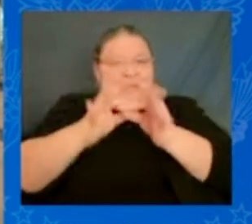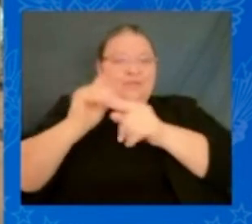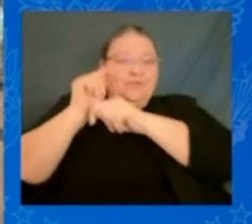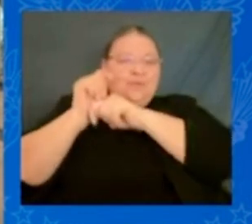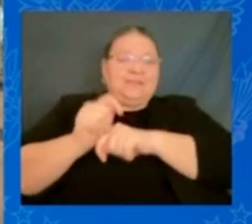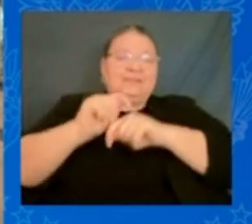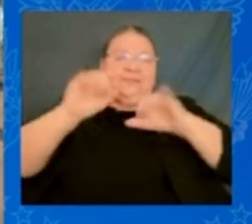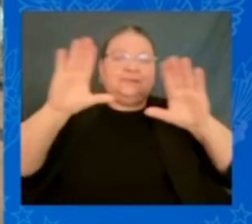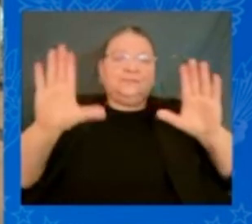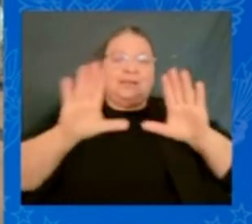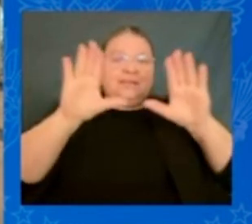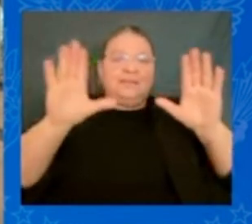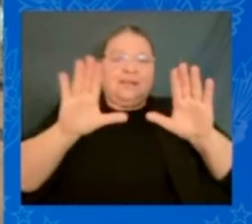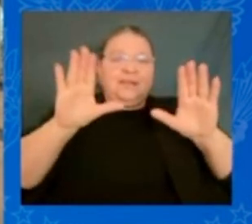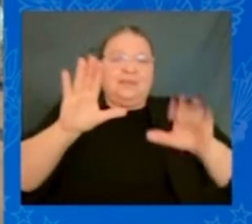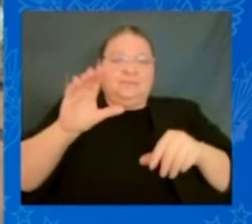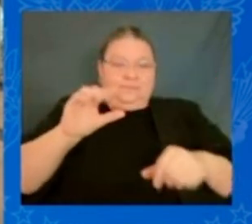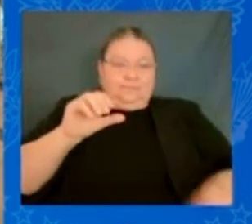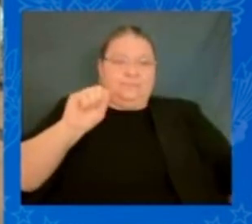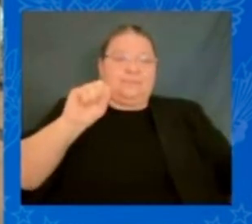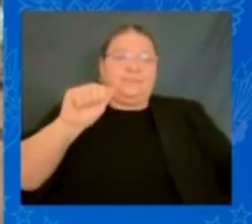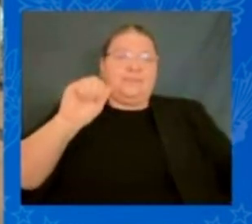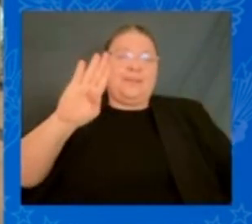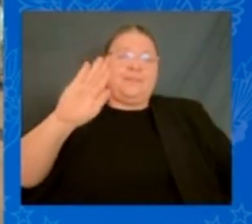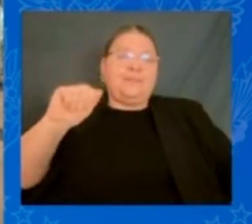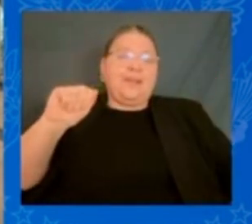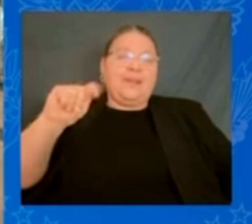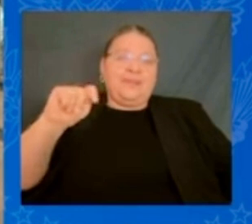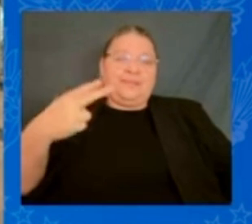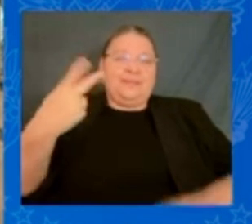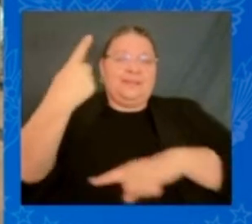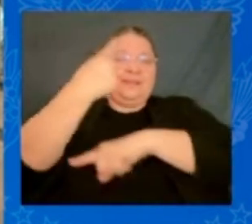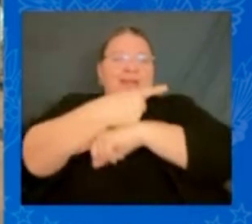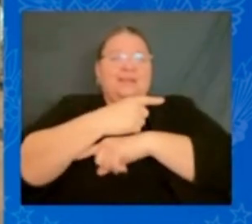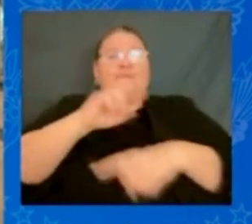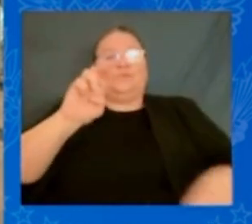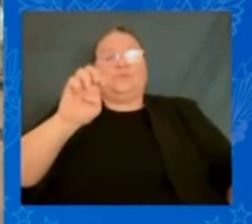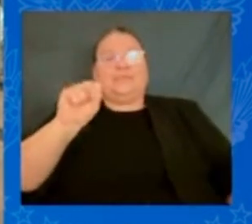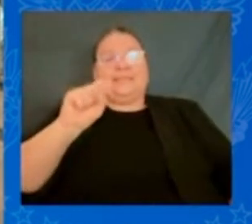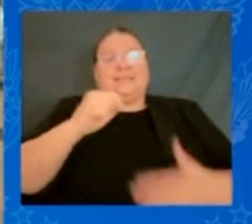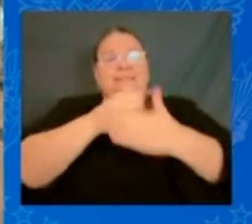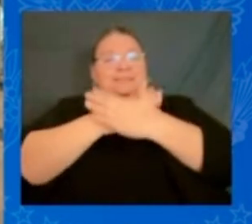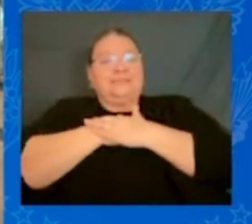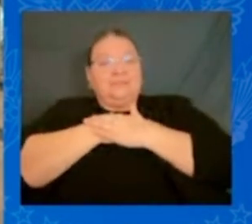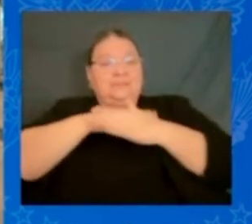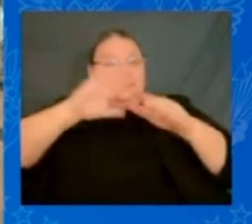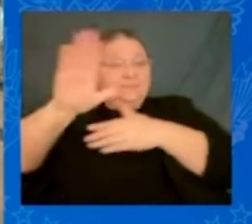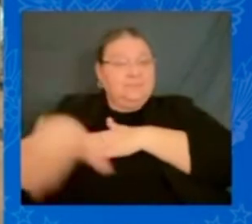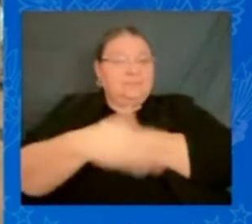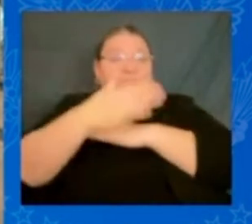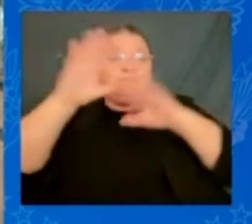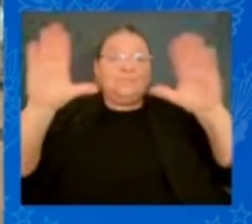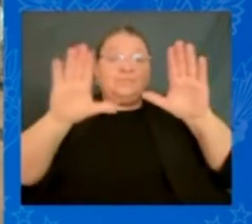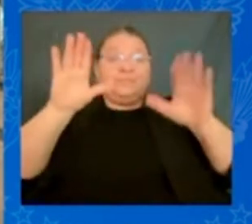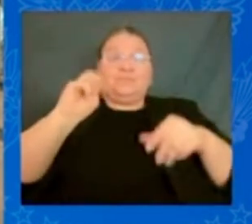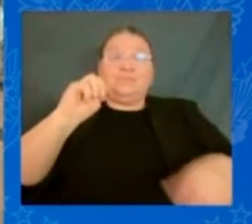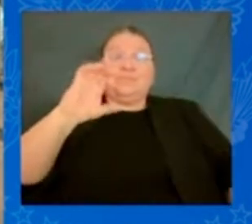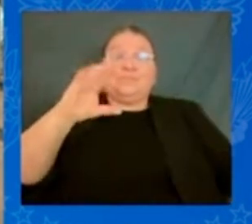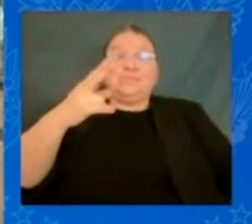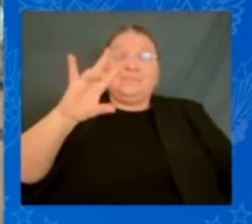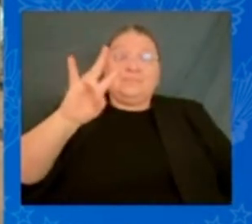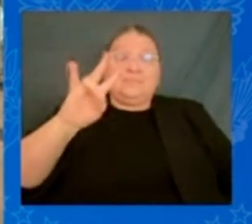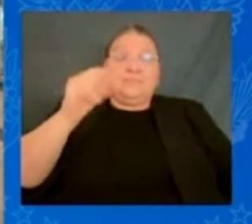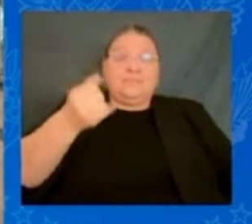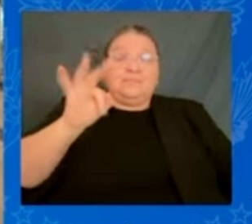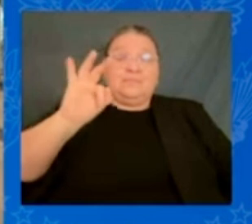of rest. But on that Sunday morning on March 7th, 1965, Amelia Boynton Robinson